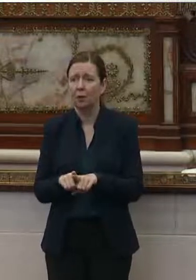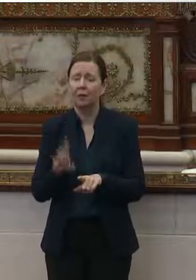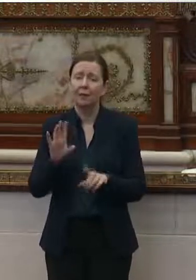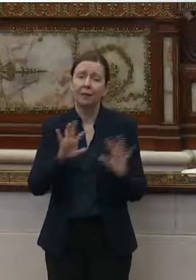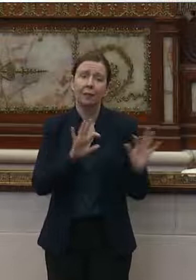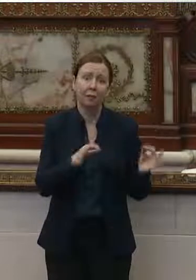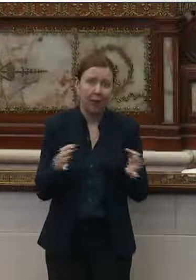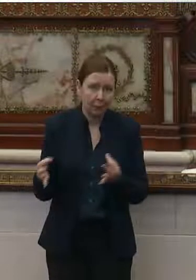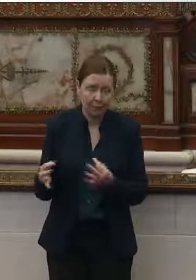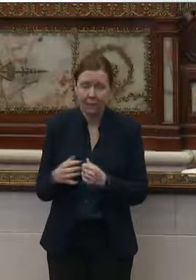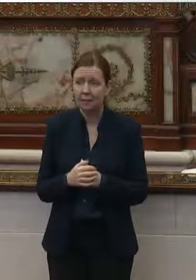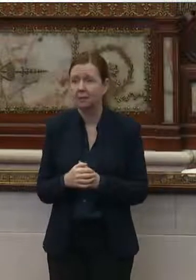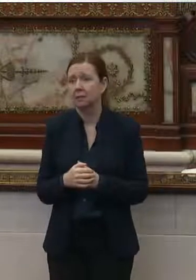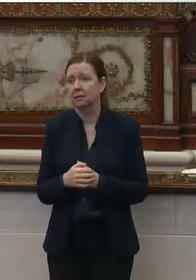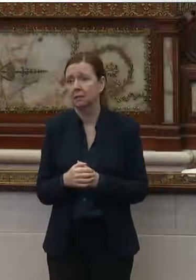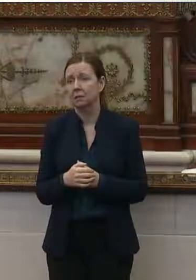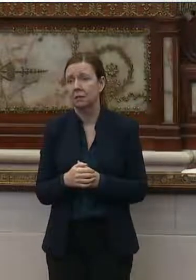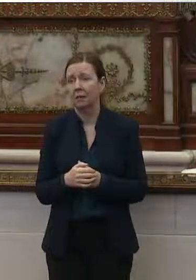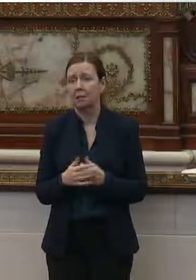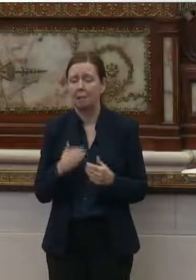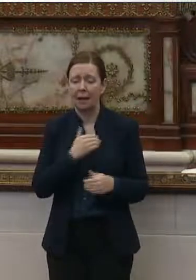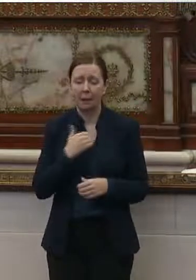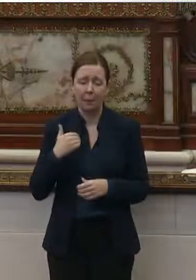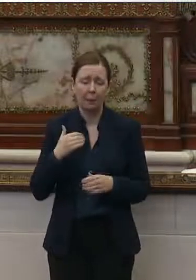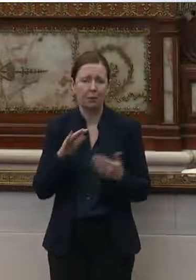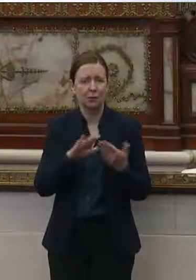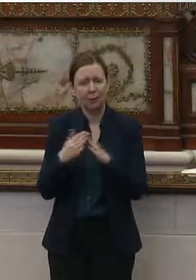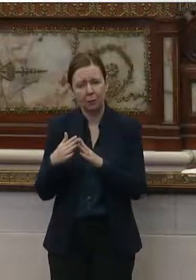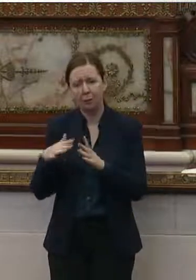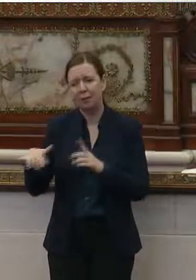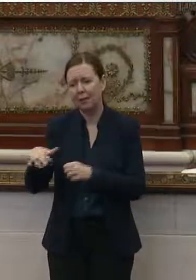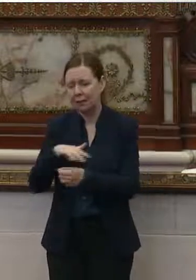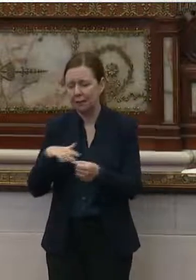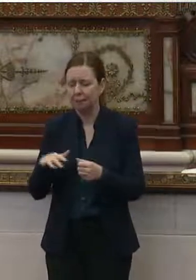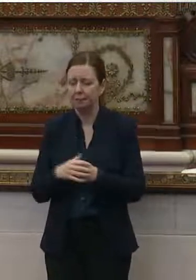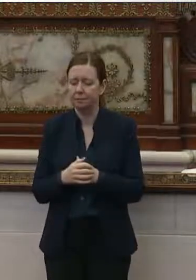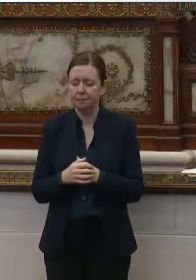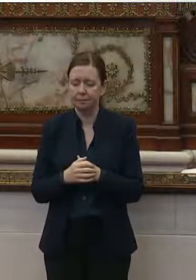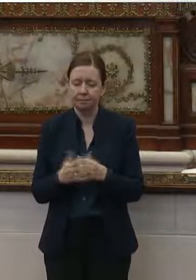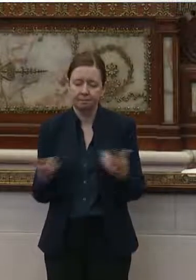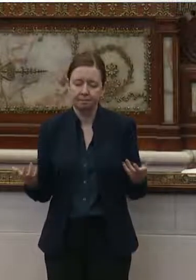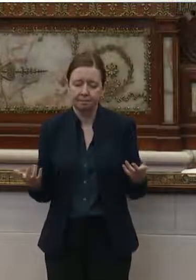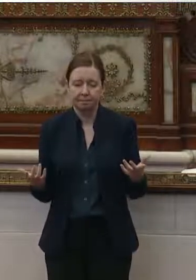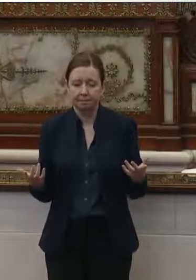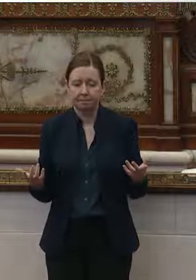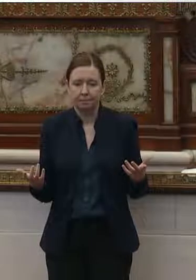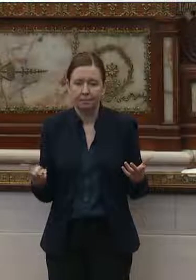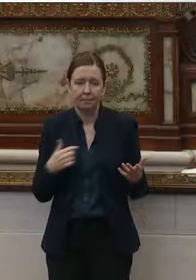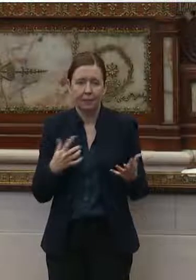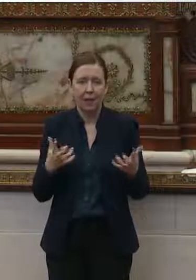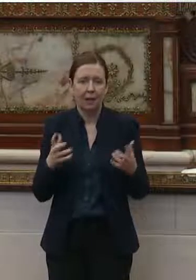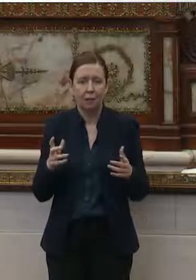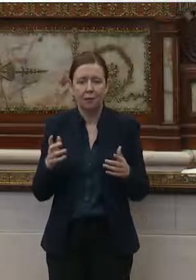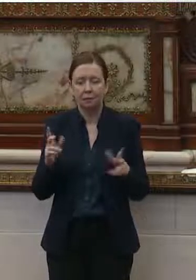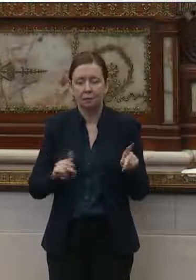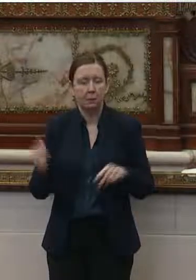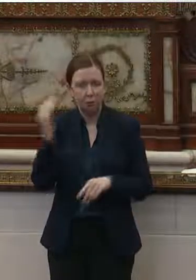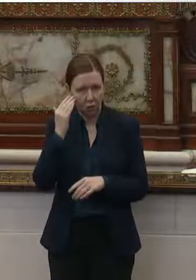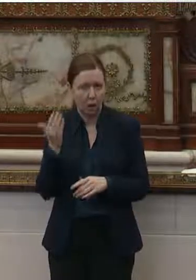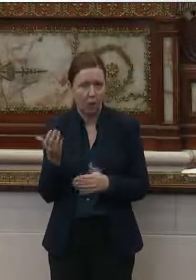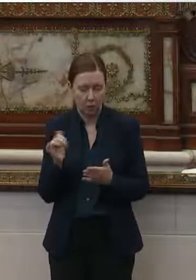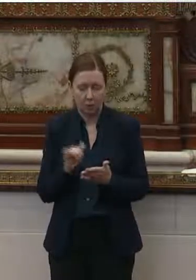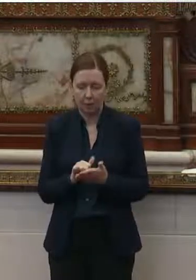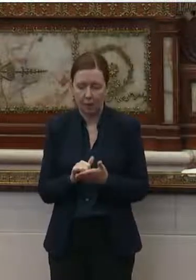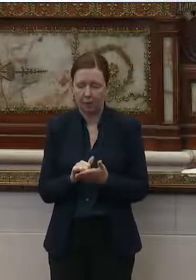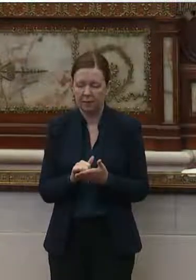families and members of the community. And I just want folks to know that